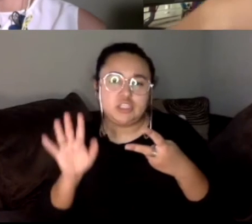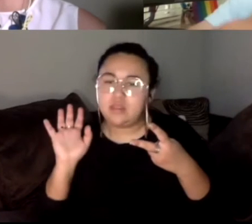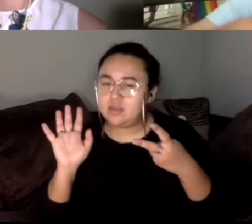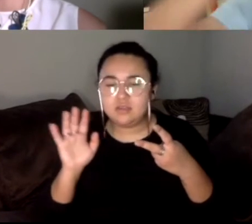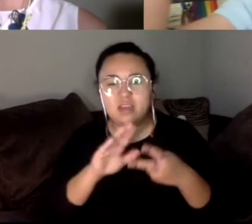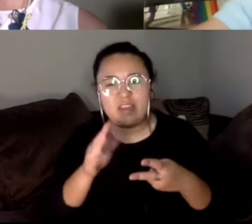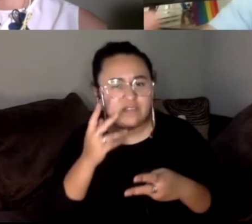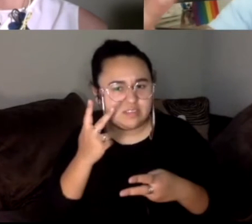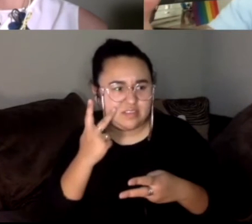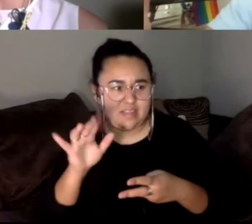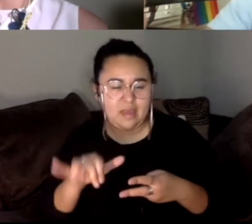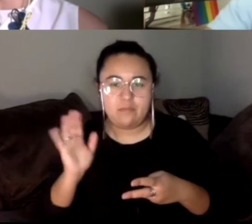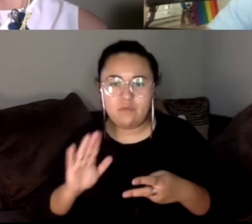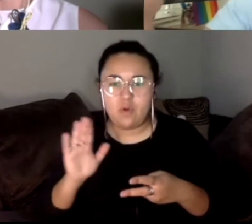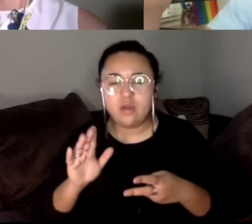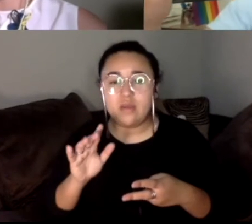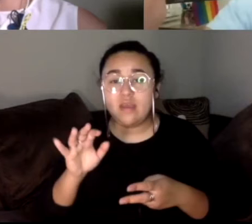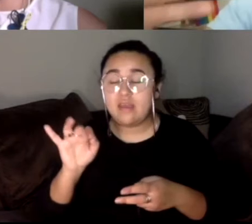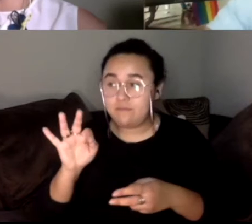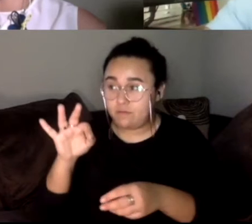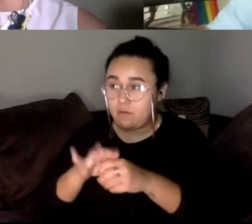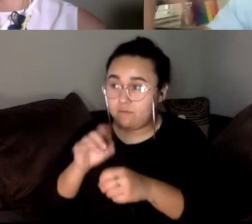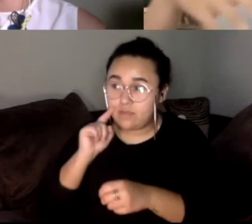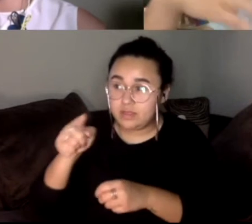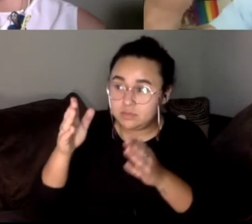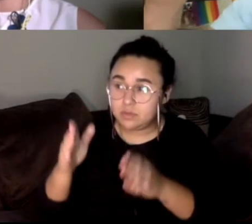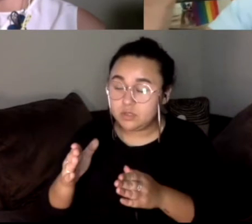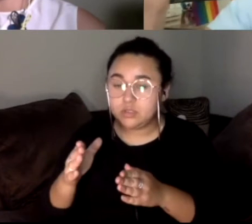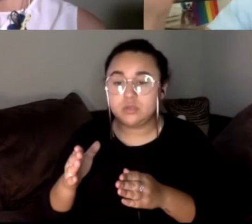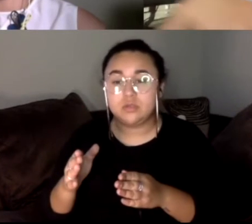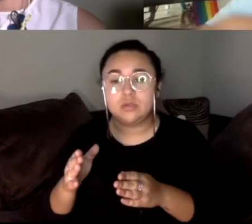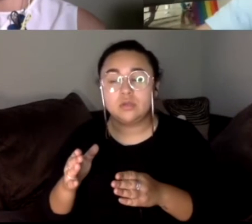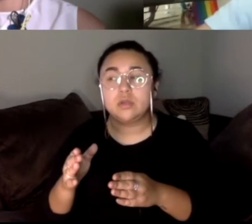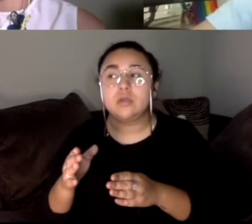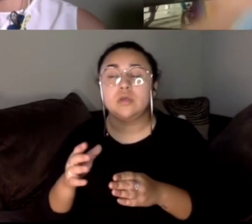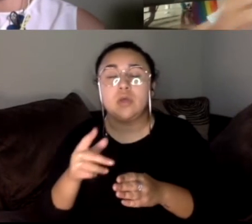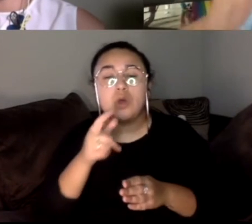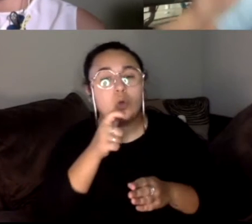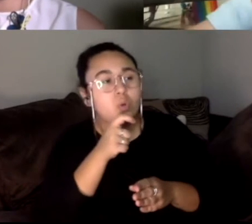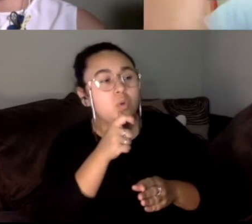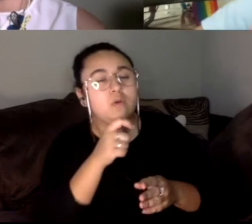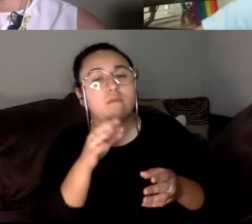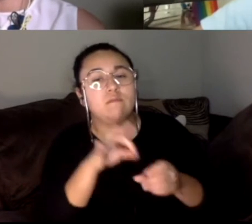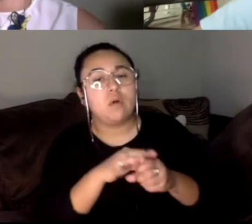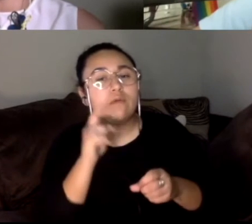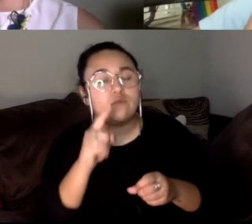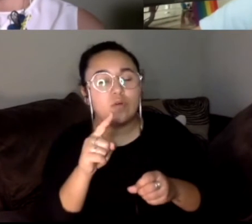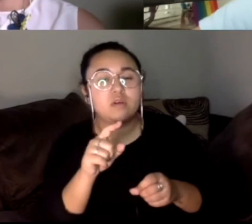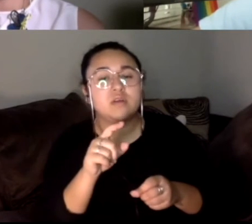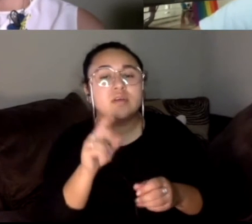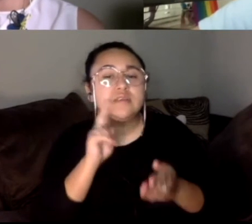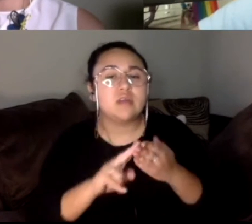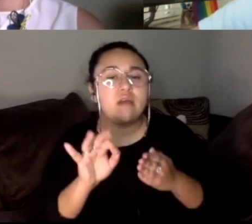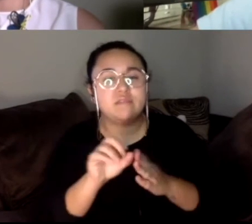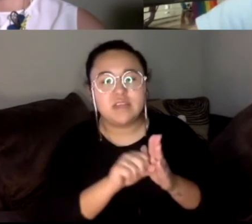say, you know, if you vote for this person president, who do you want for, I don't know, like secretary of state or something. Right. This is really a two parter question that is